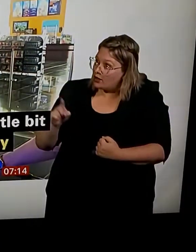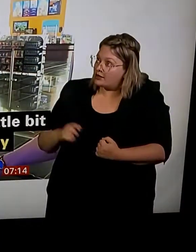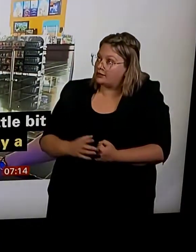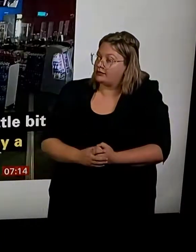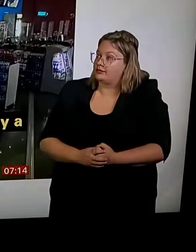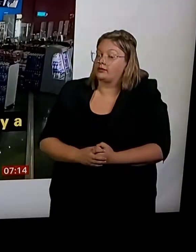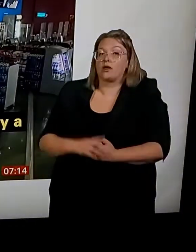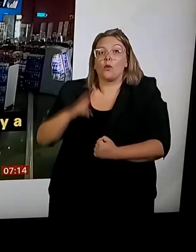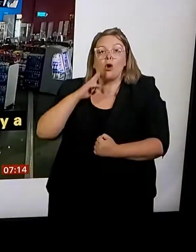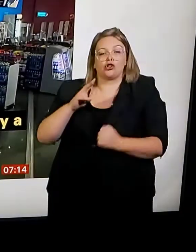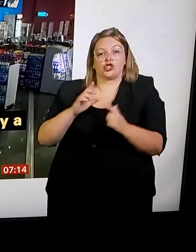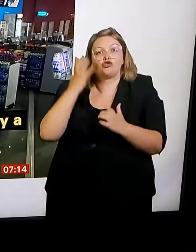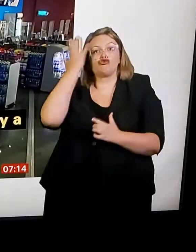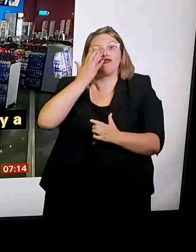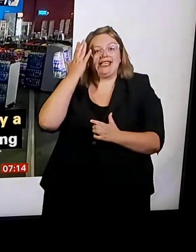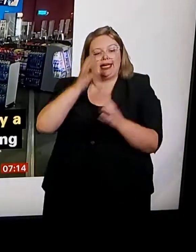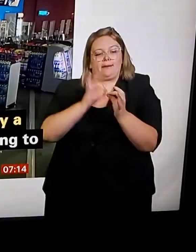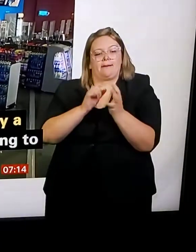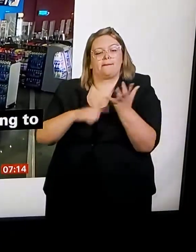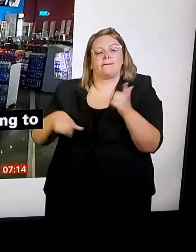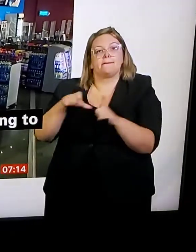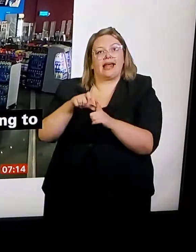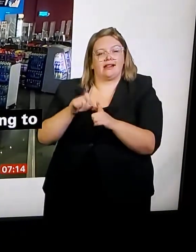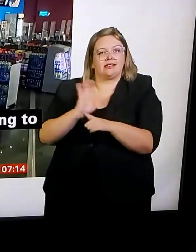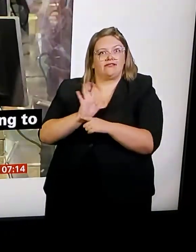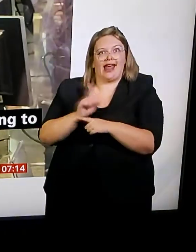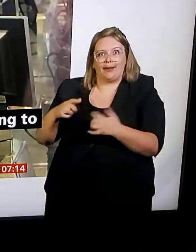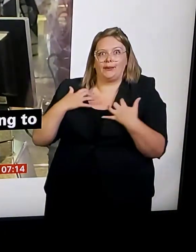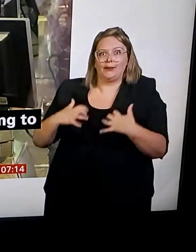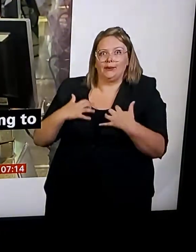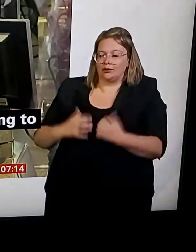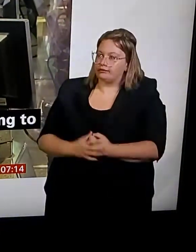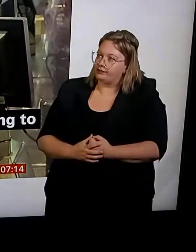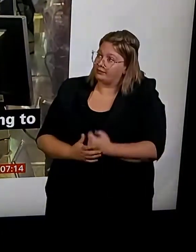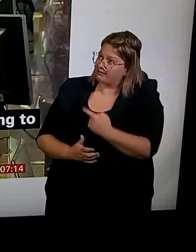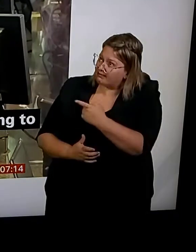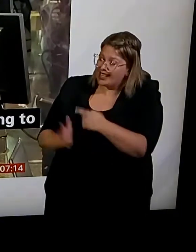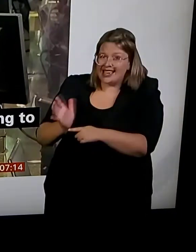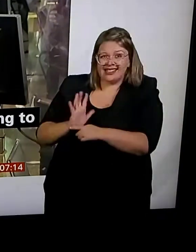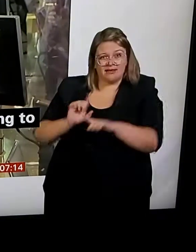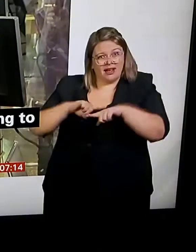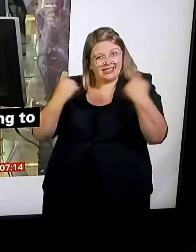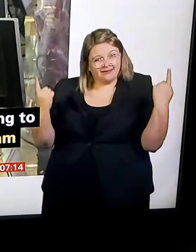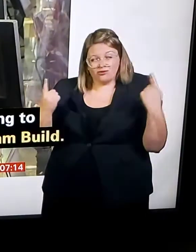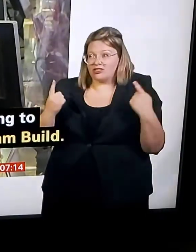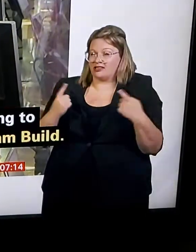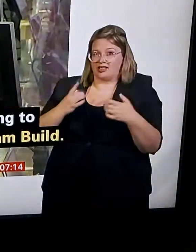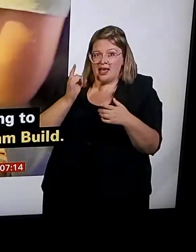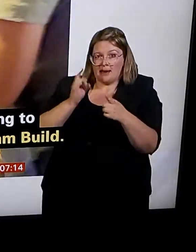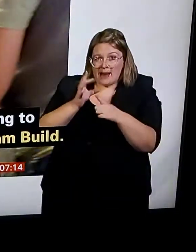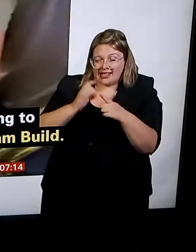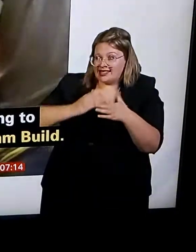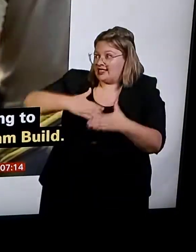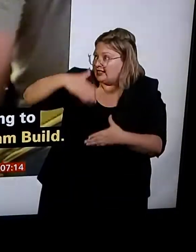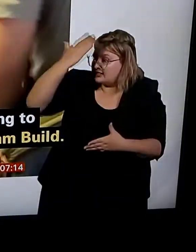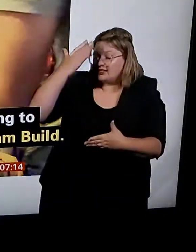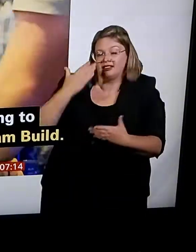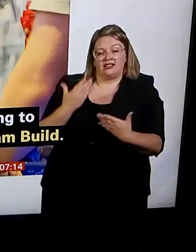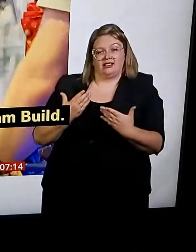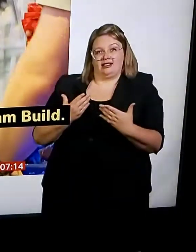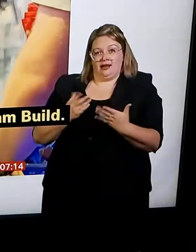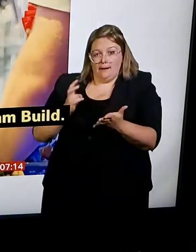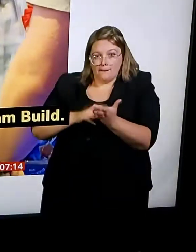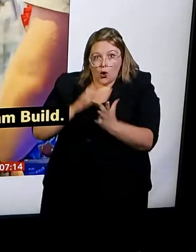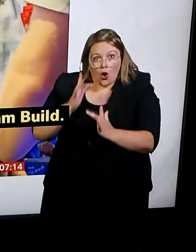we're filming this, we're actually asleep. This is where Dad's study in the shed and garden, and the uncertainty of not knowing